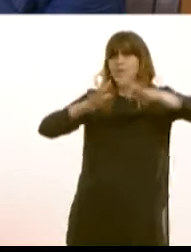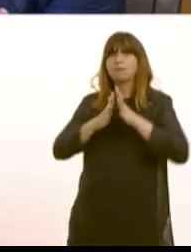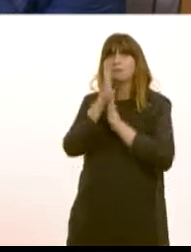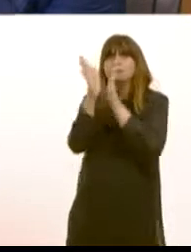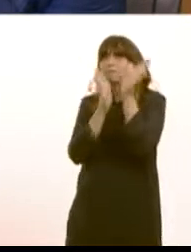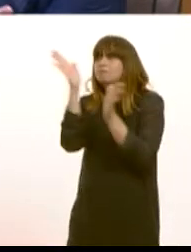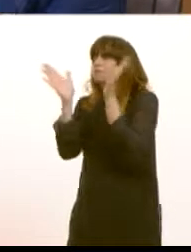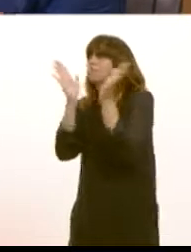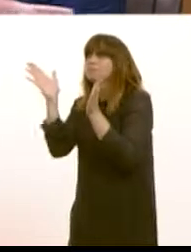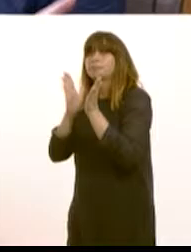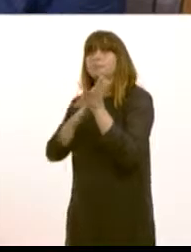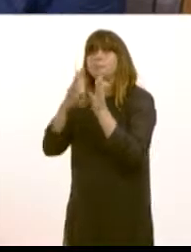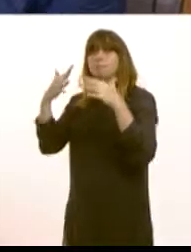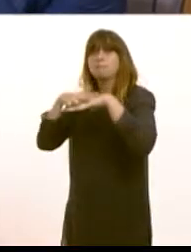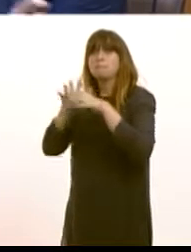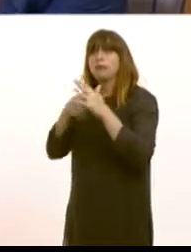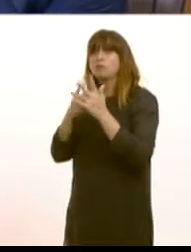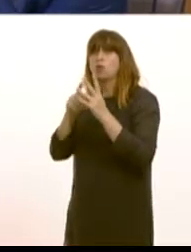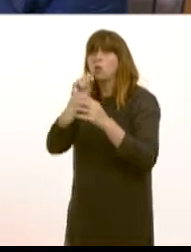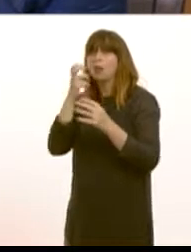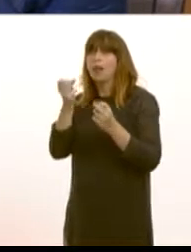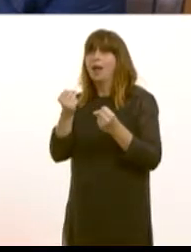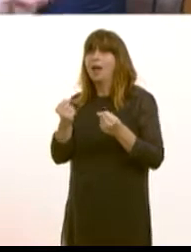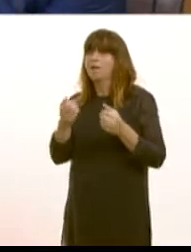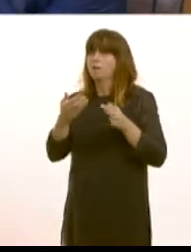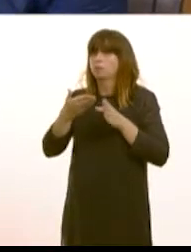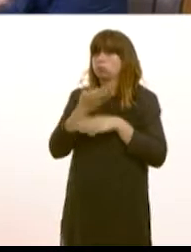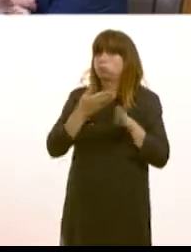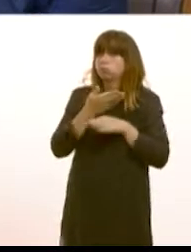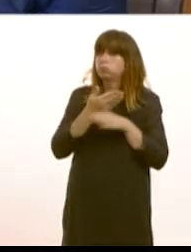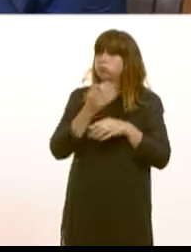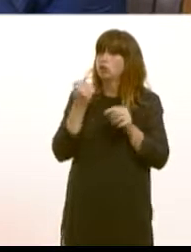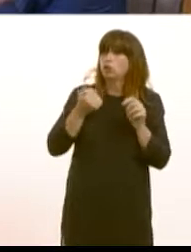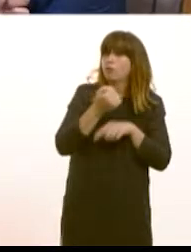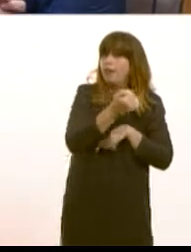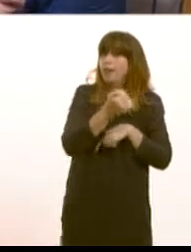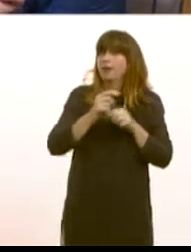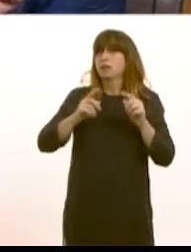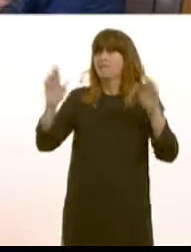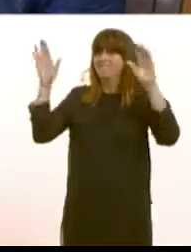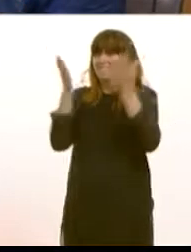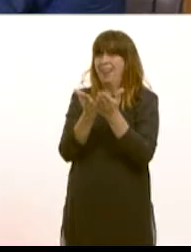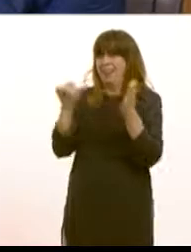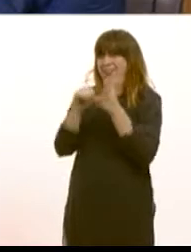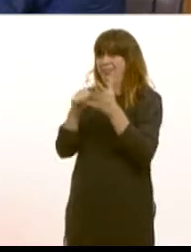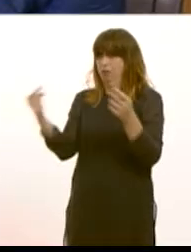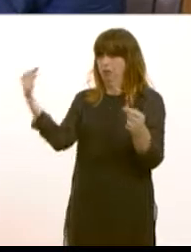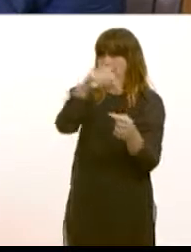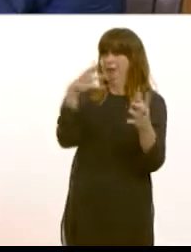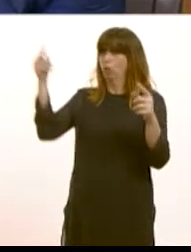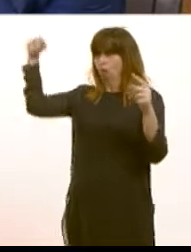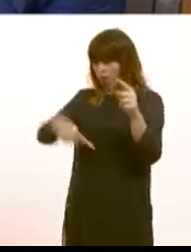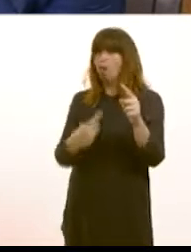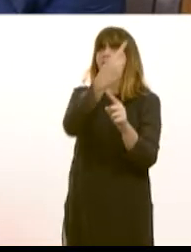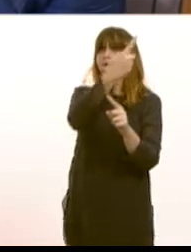Metro in future will I've no doubt include new light rail lines new bus connectivity particularly Cross Valley where of course it's quite difficult everything tends to go north-south